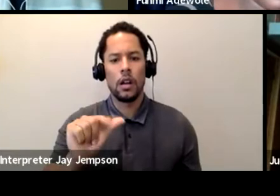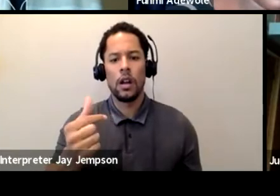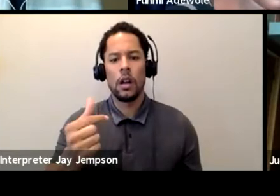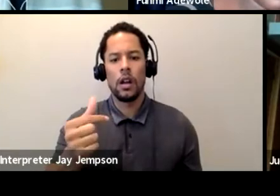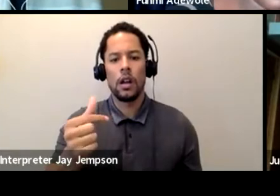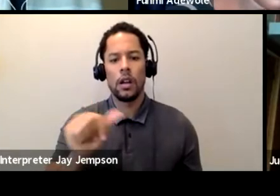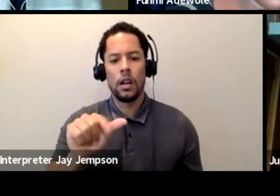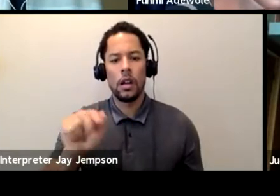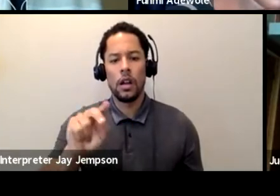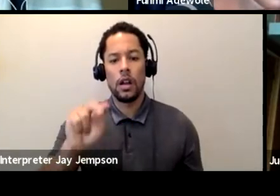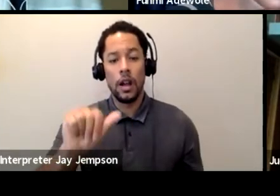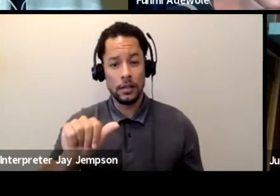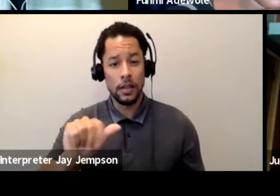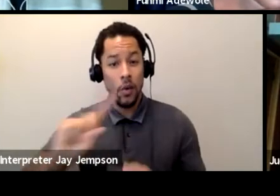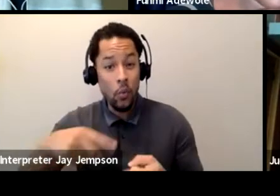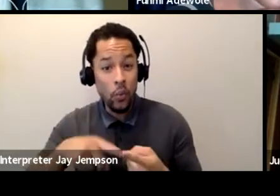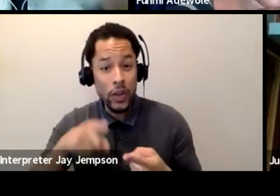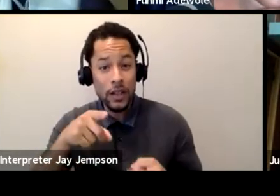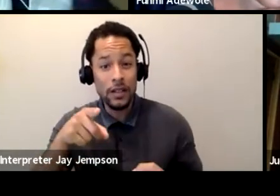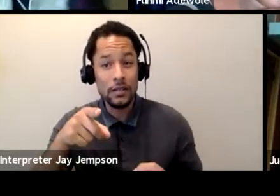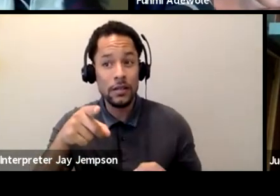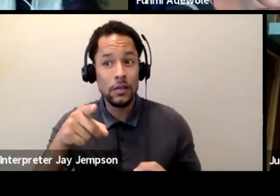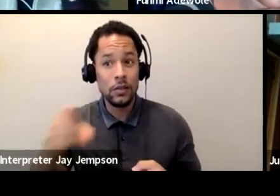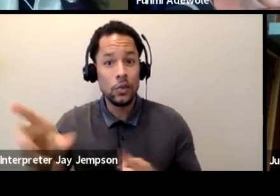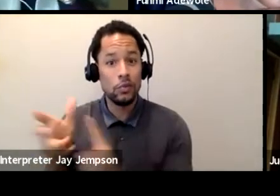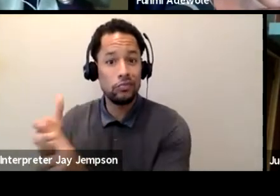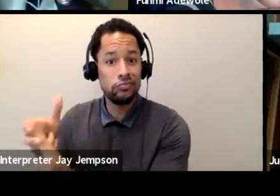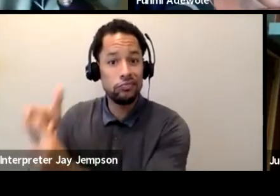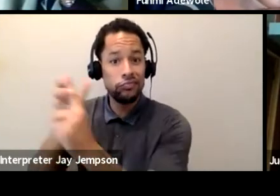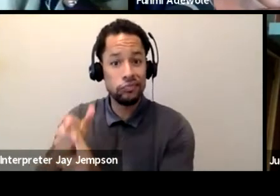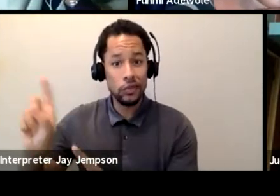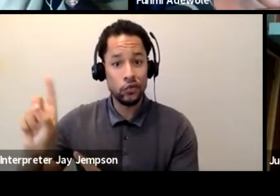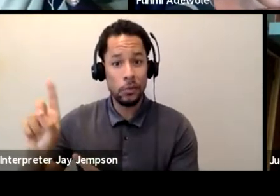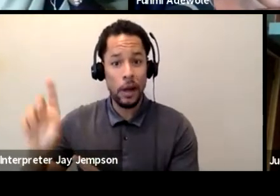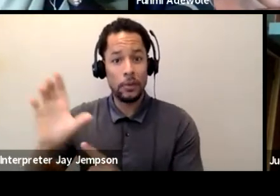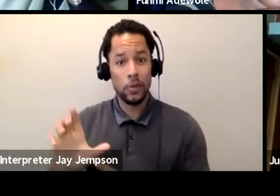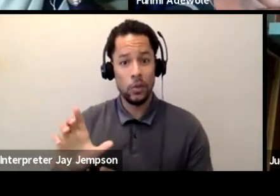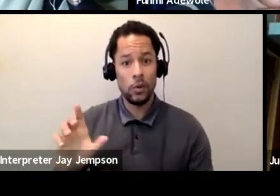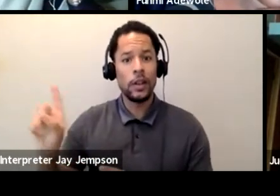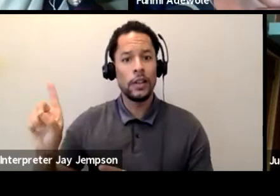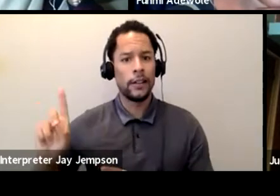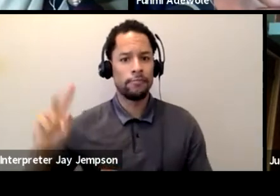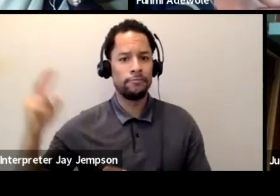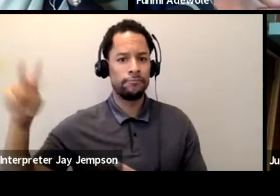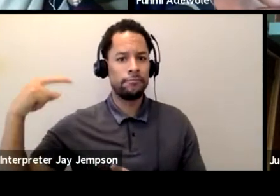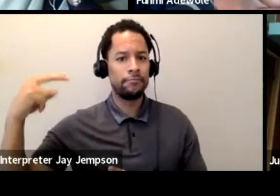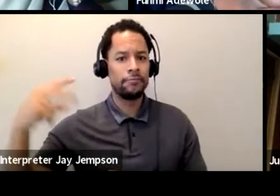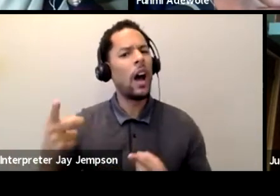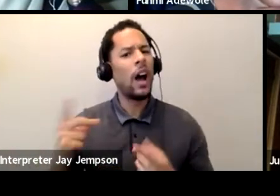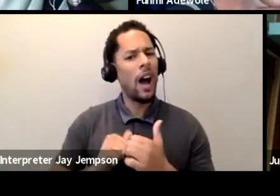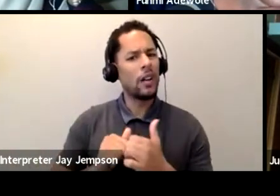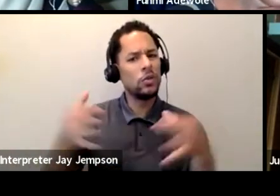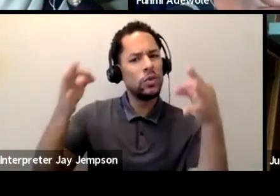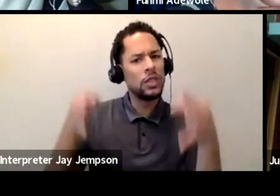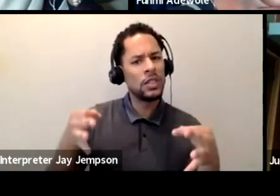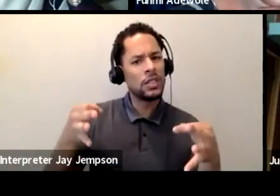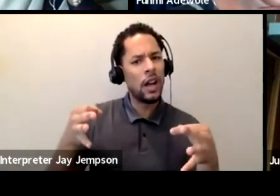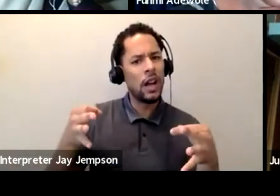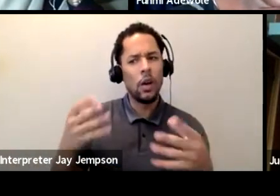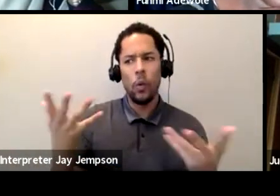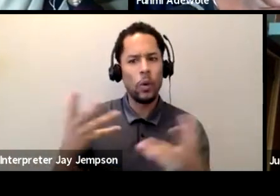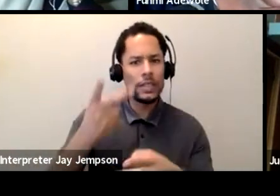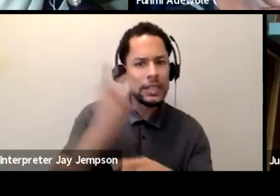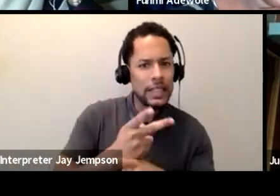choose? What makes, what, what's your, like, like, you know, to, to, to dub Jude, he was talking about the, the, the